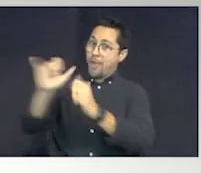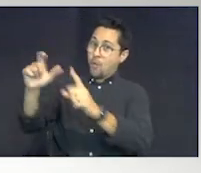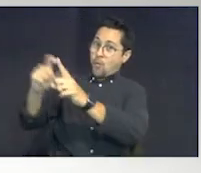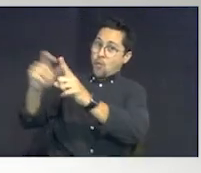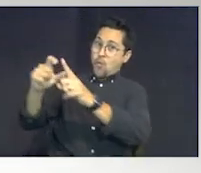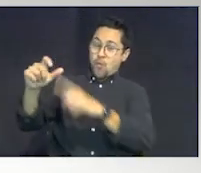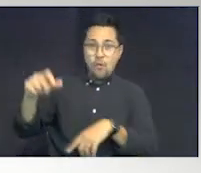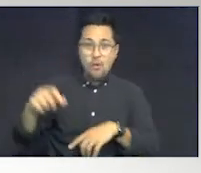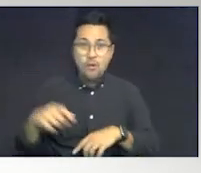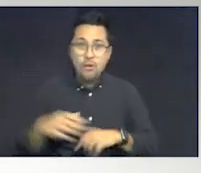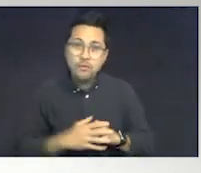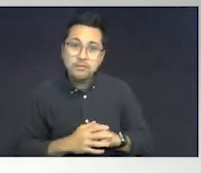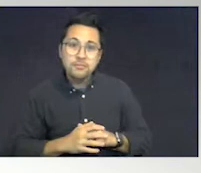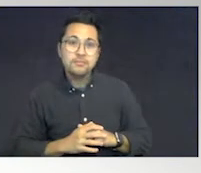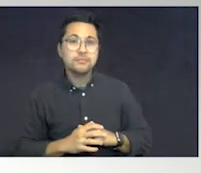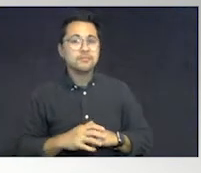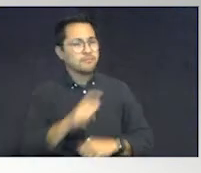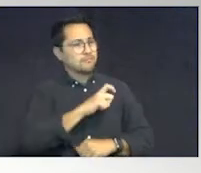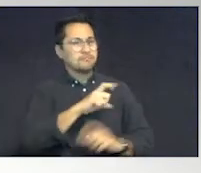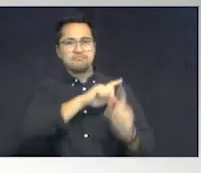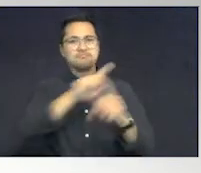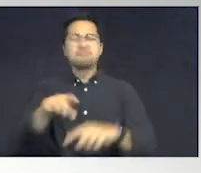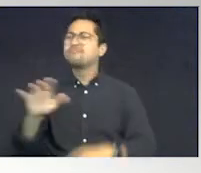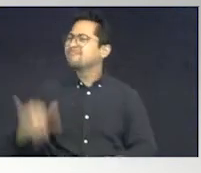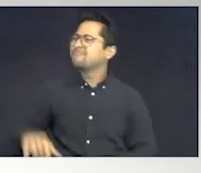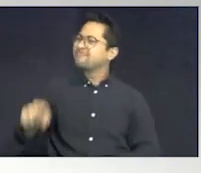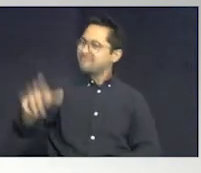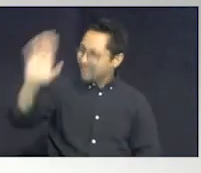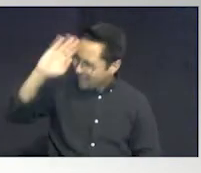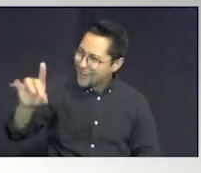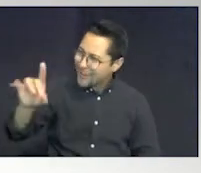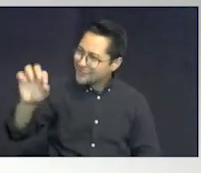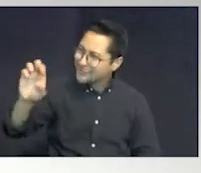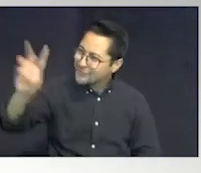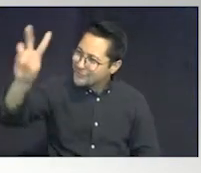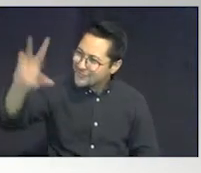right? Came up and goes, oh, hi, Drew.